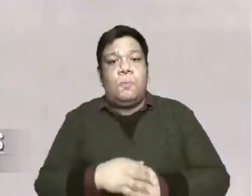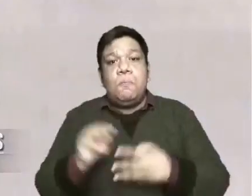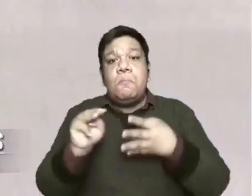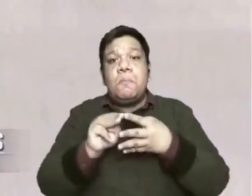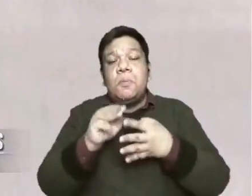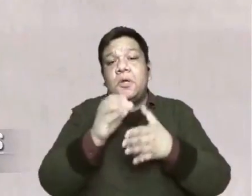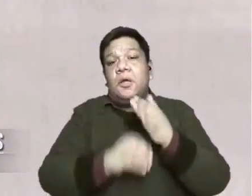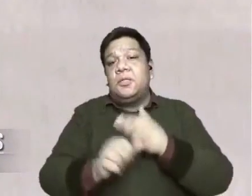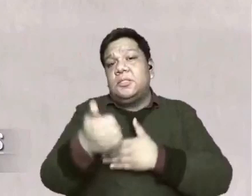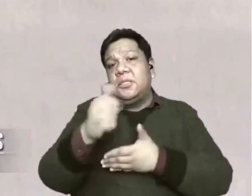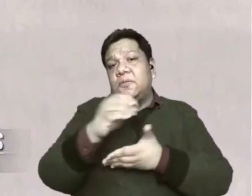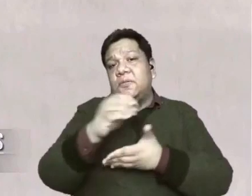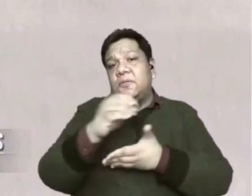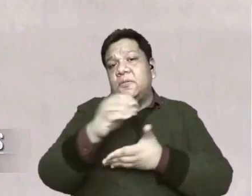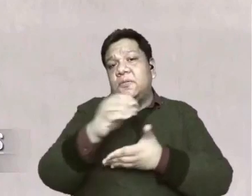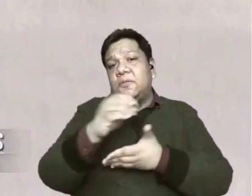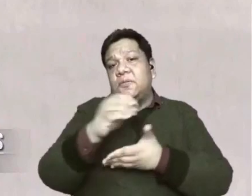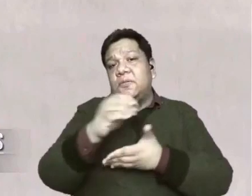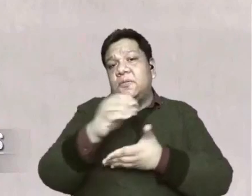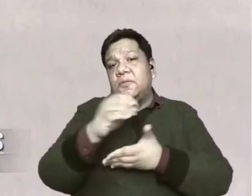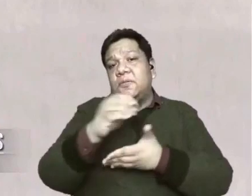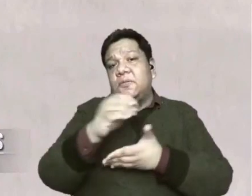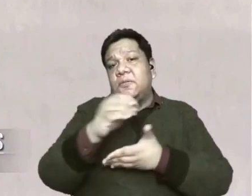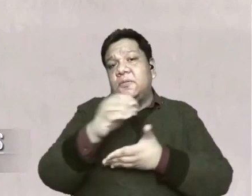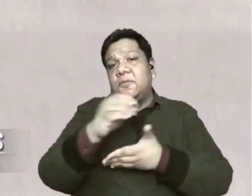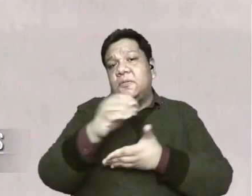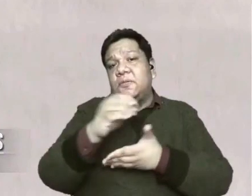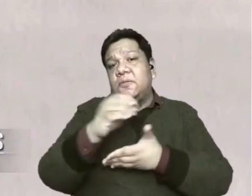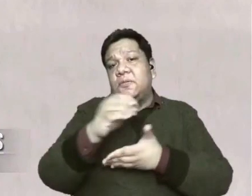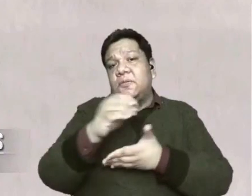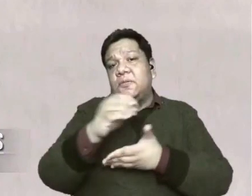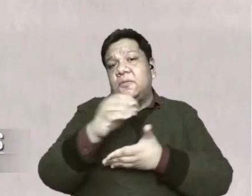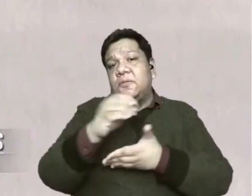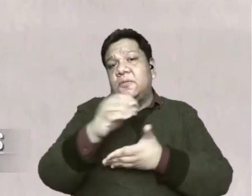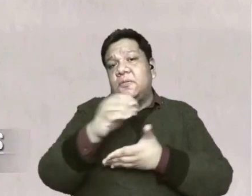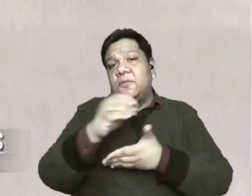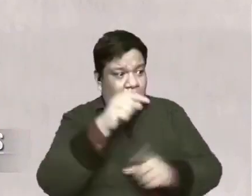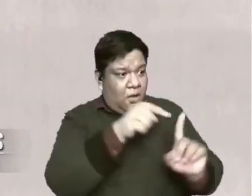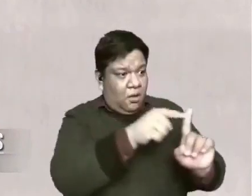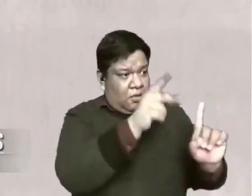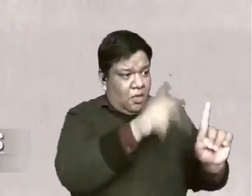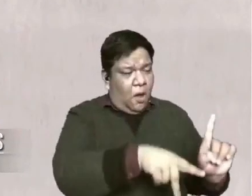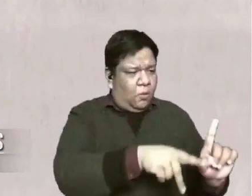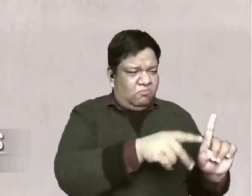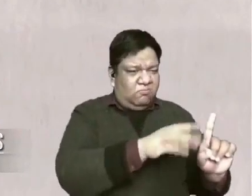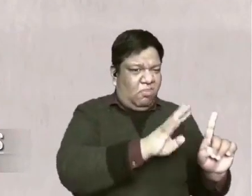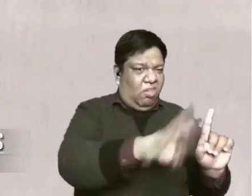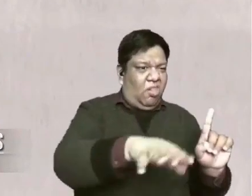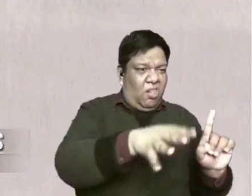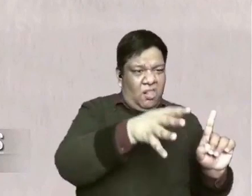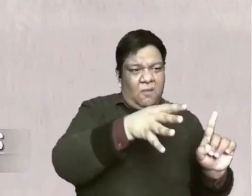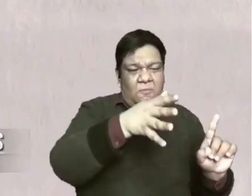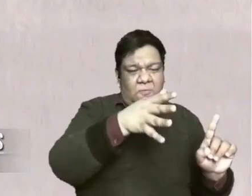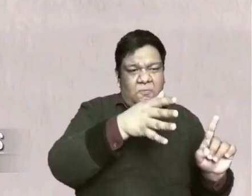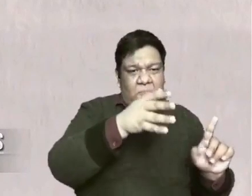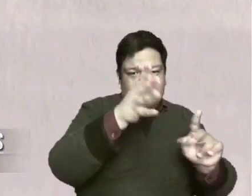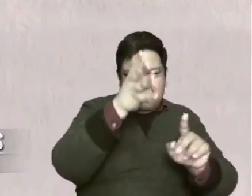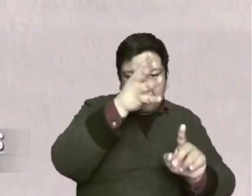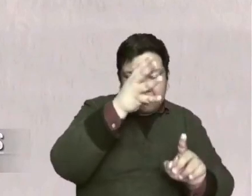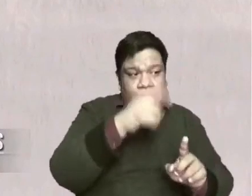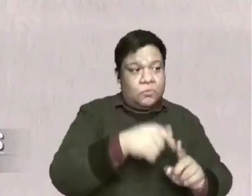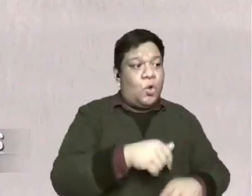Matthew 10, 35, 36, where I have come to turn a man against his father, a daughter against her mother,